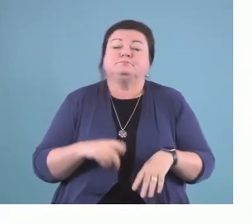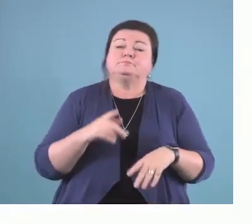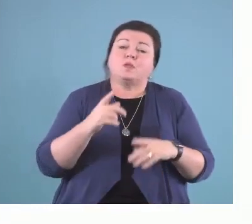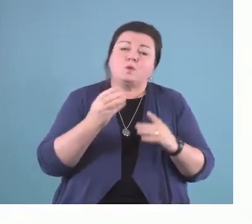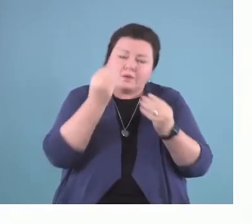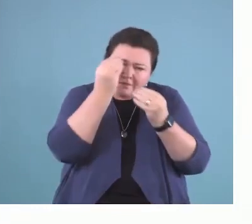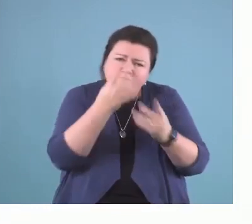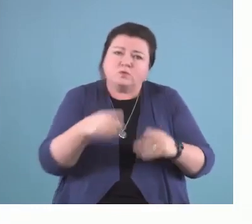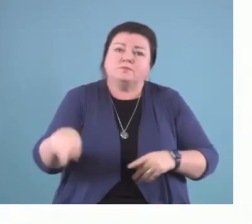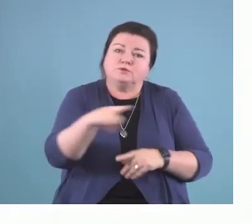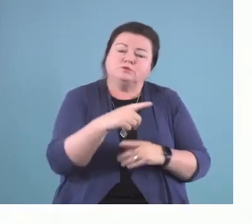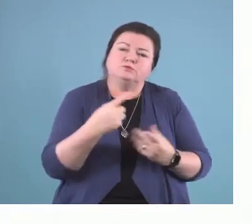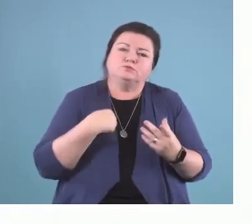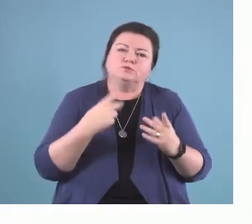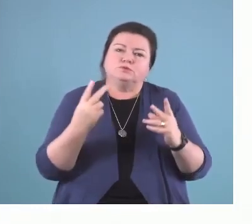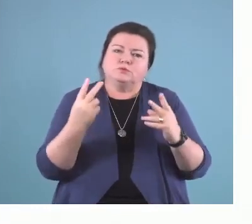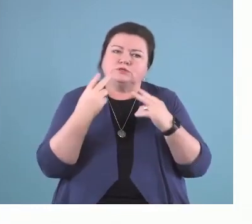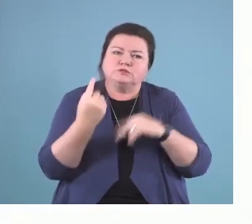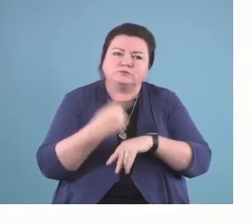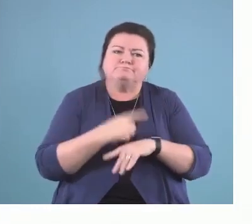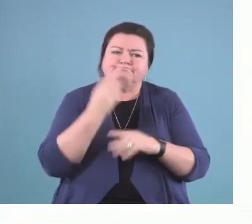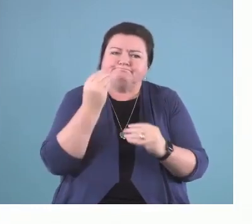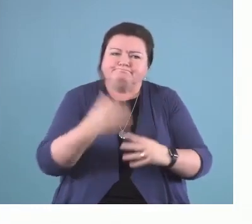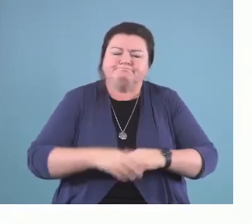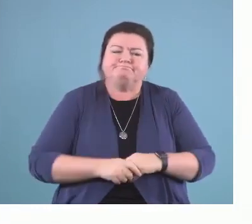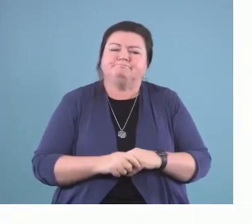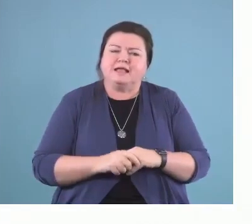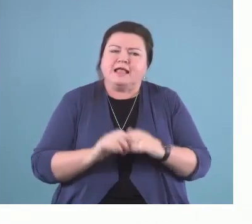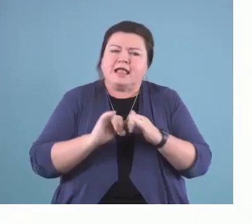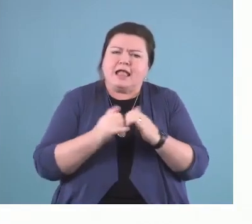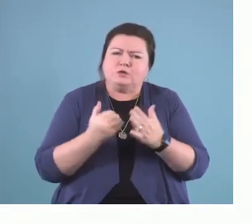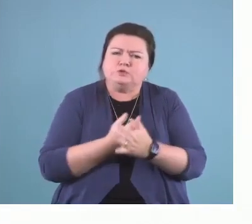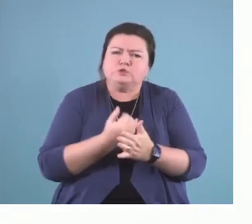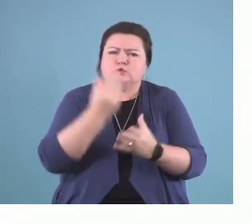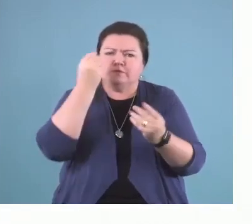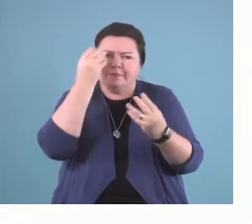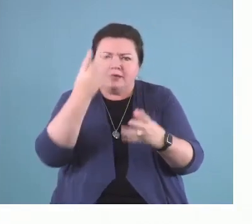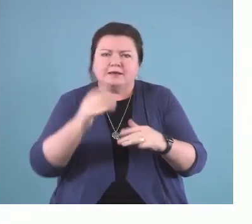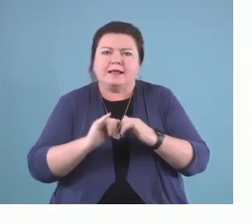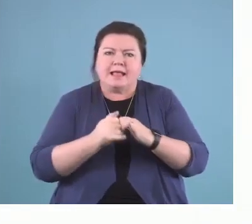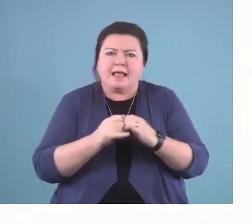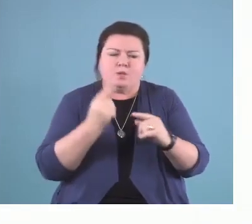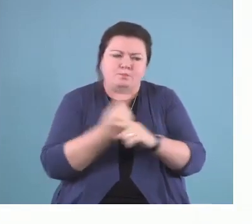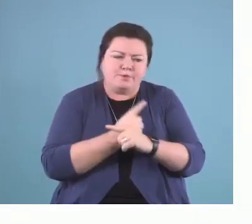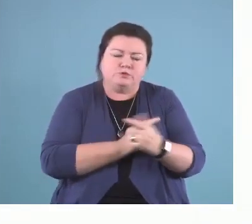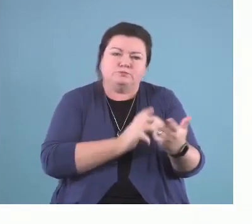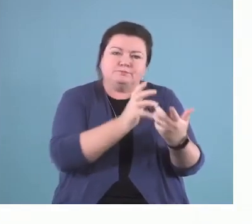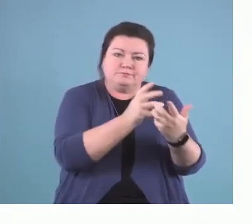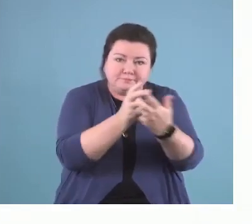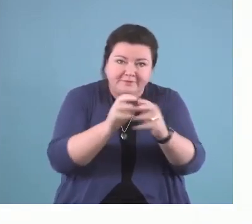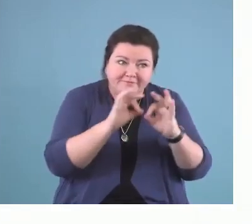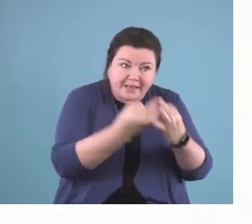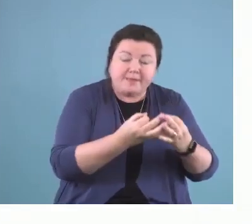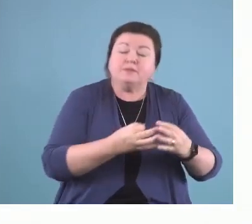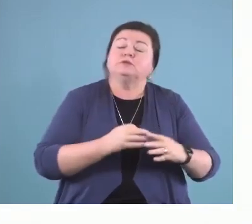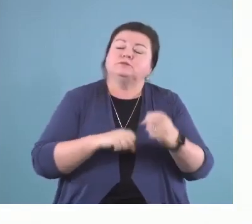today about new considerations so that we can enable and ensure appropriate supports for students, families, our